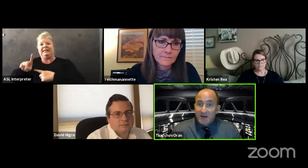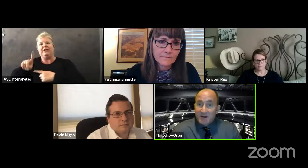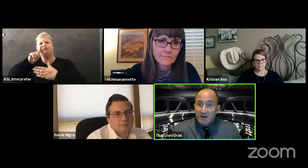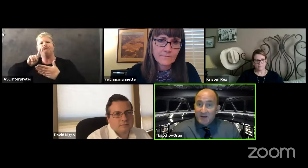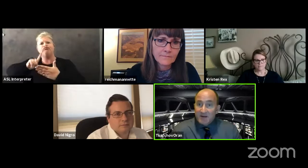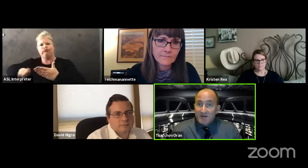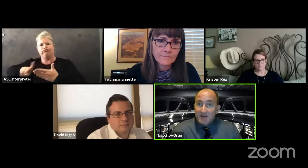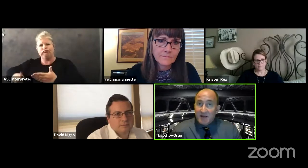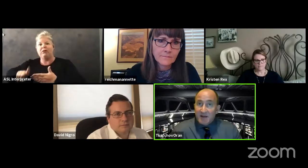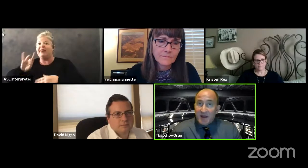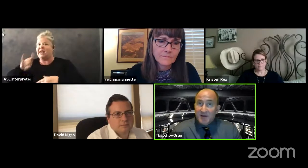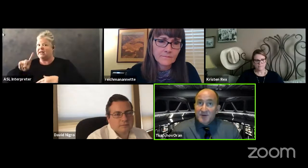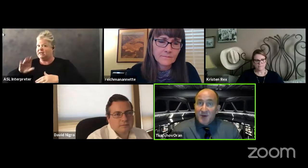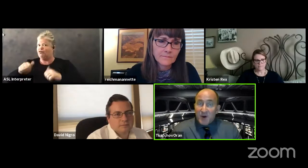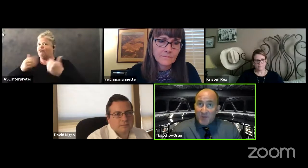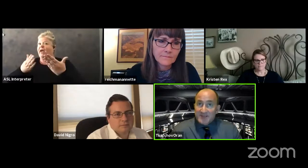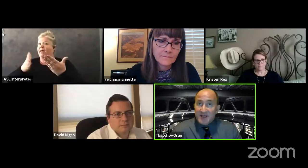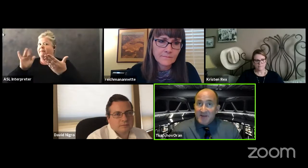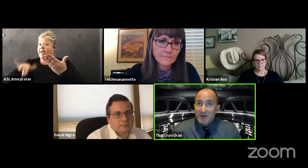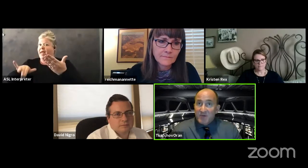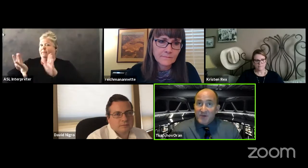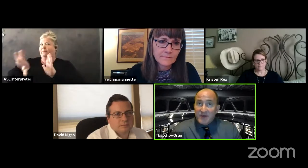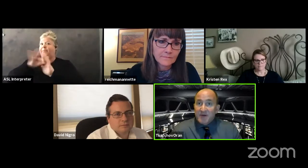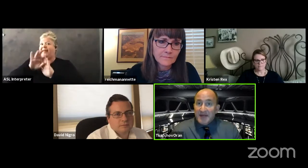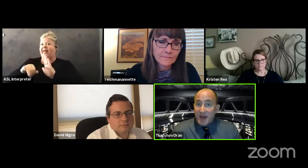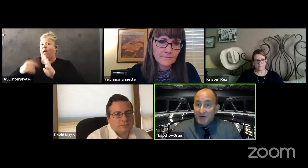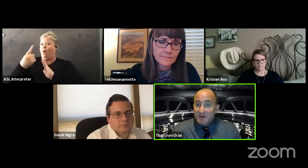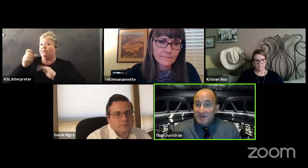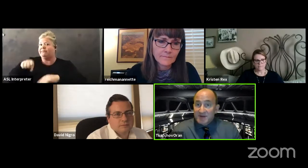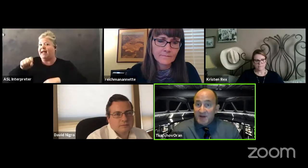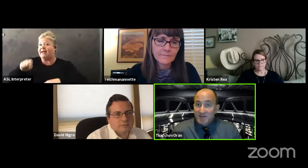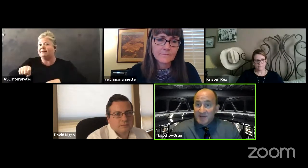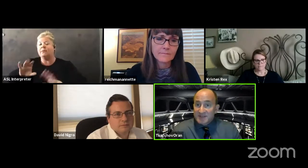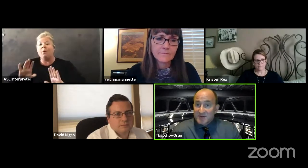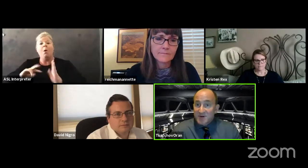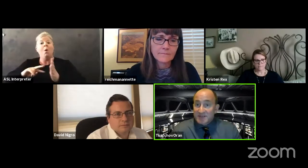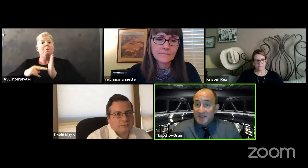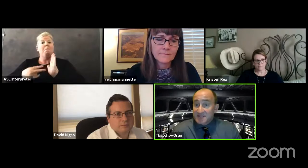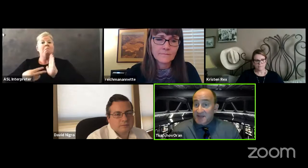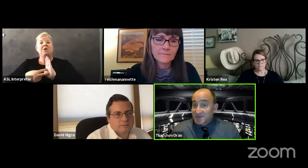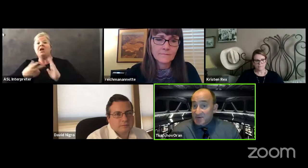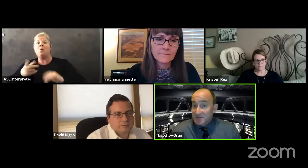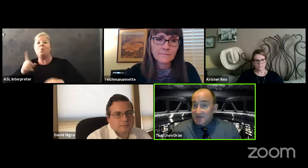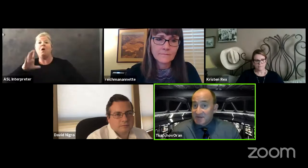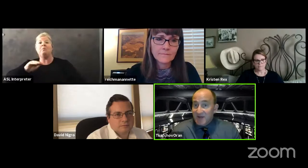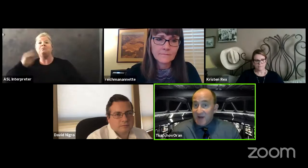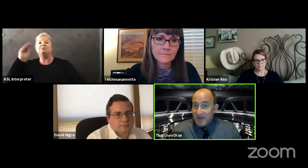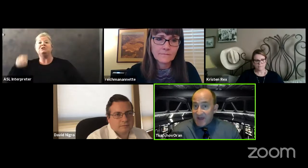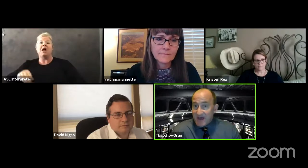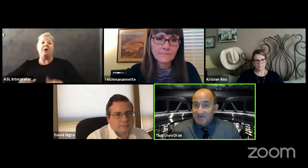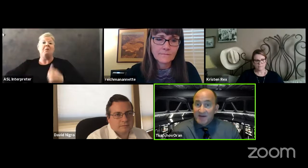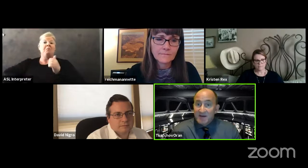uh i don't want to say that without a doubt um this is the most accessible that we have uh